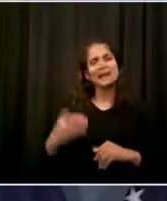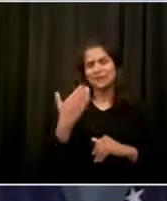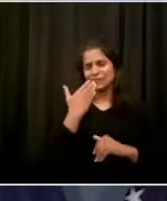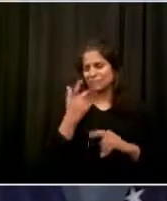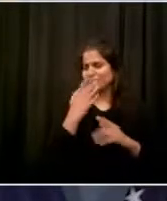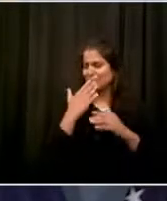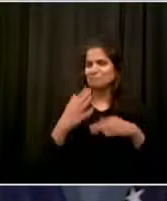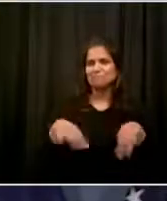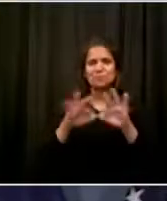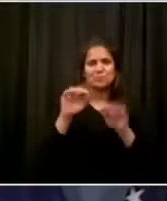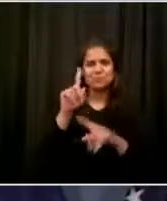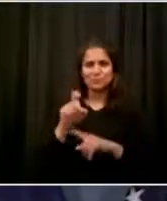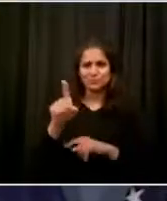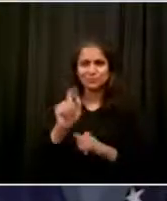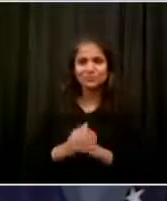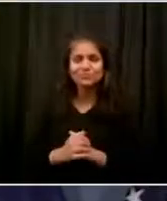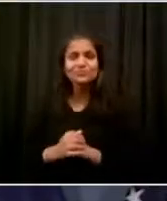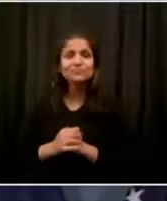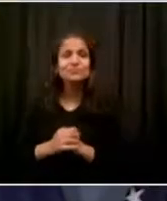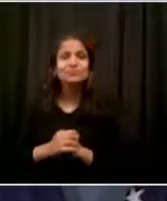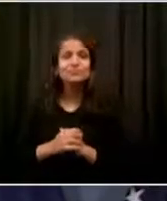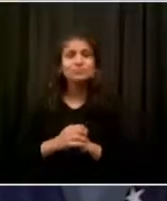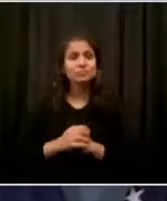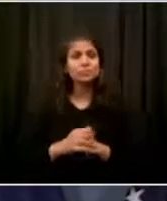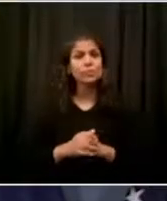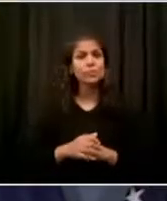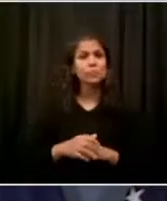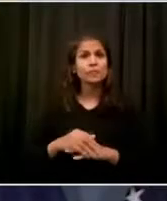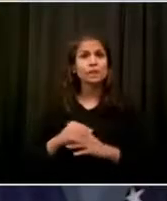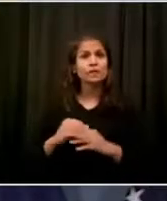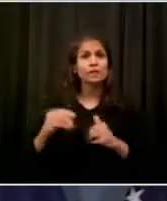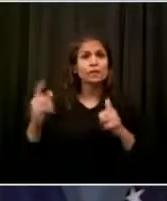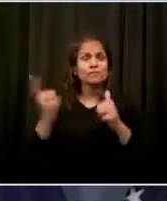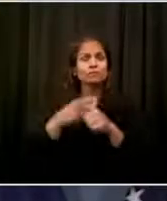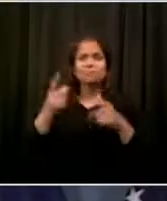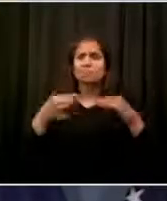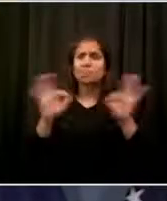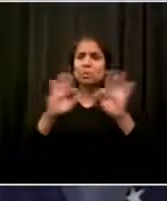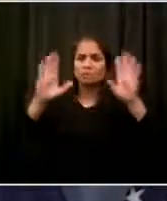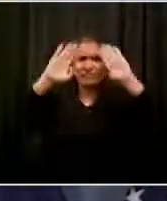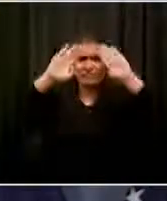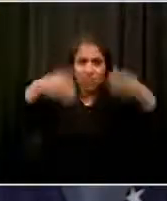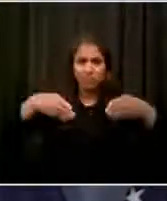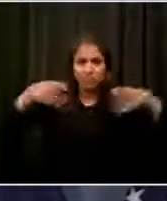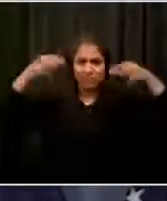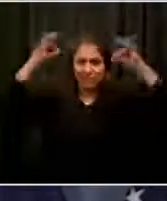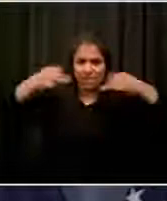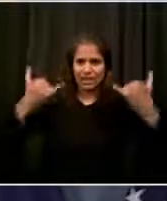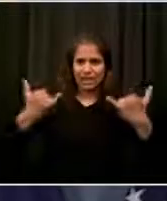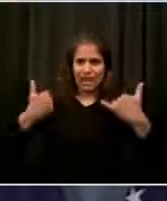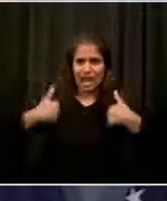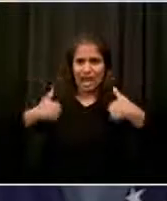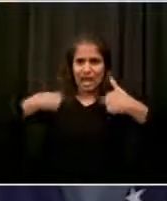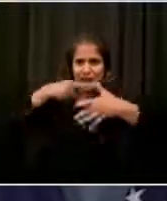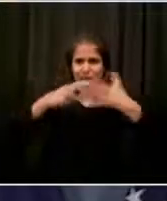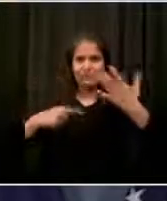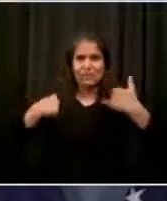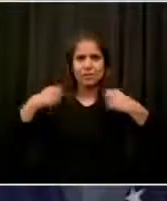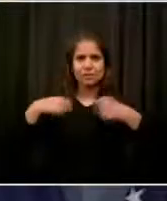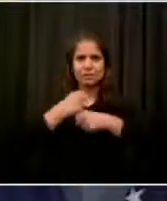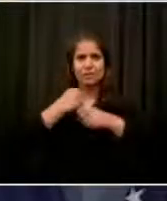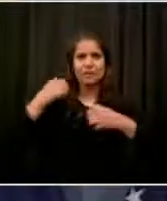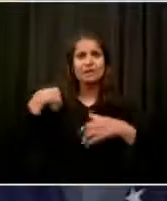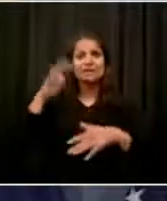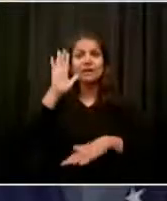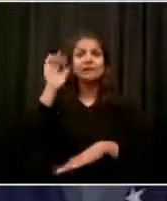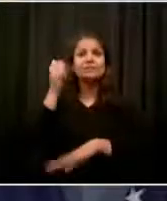We've got to start with the things we know we can do. So, we talked about before the additional sprinklers that we're going to set up in parks that even